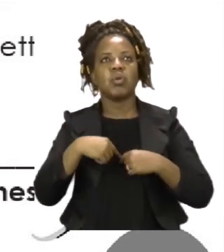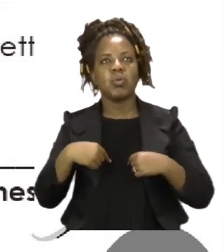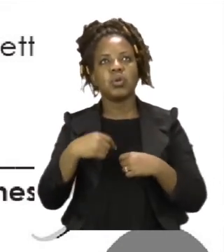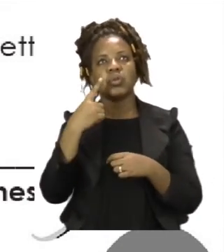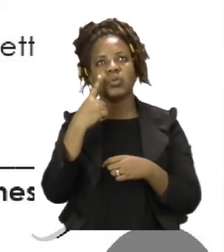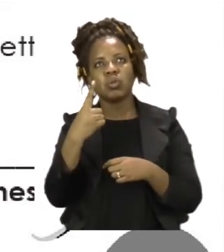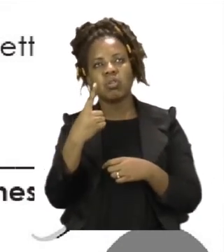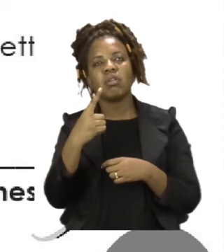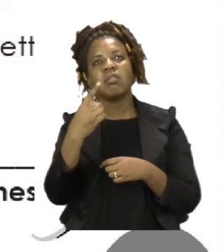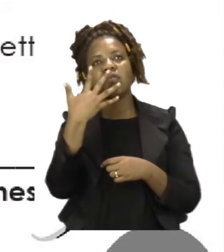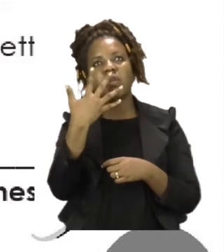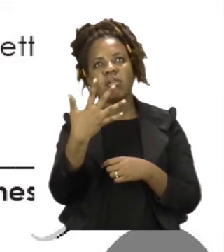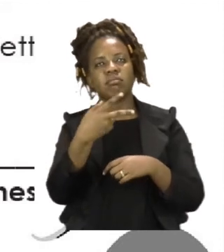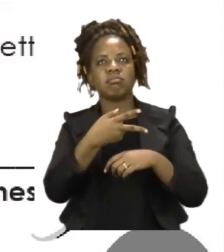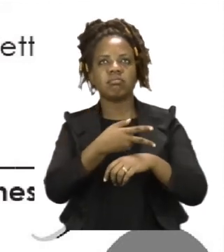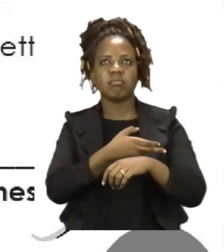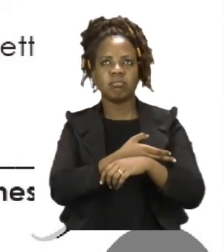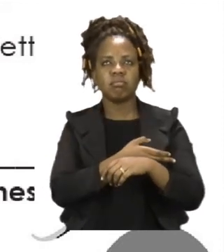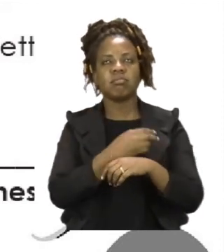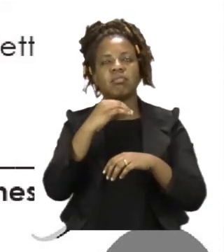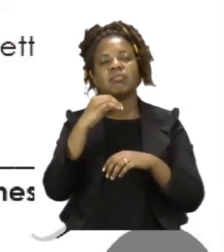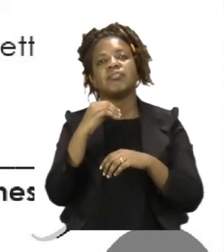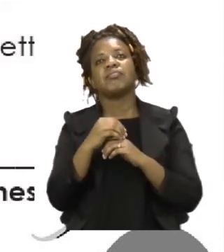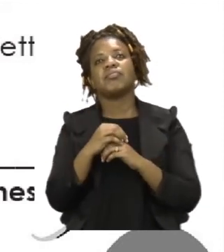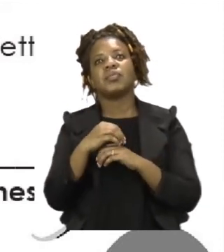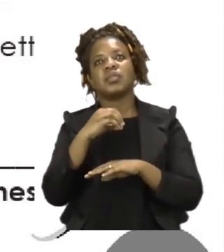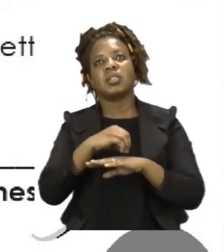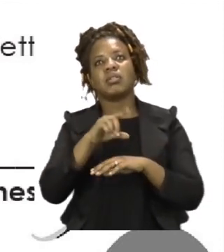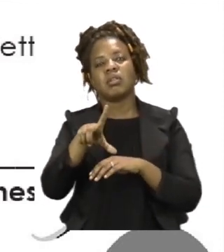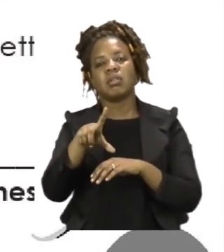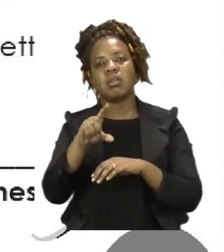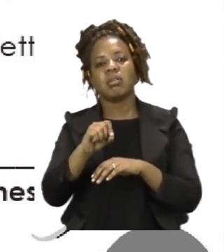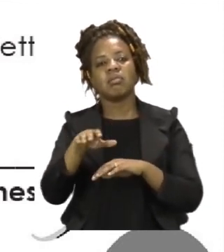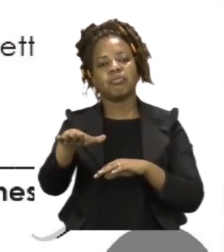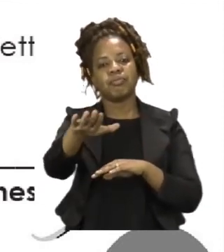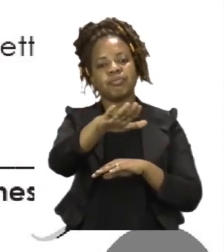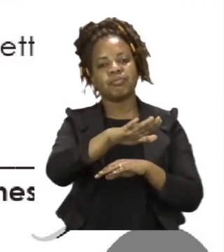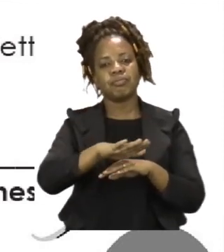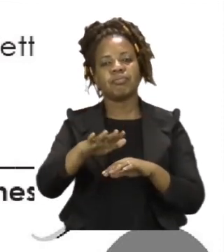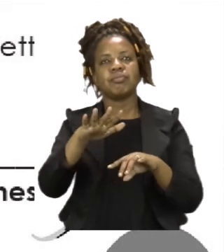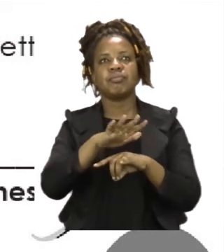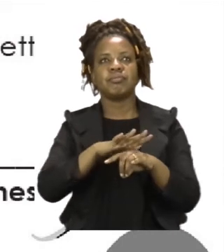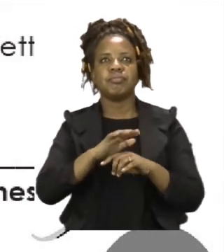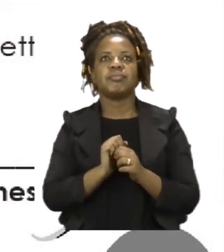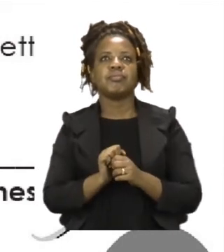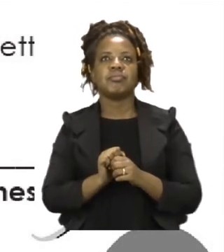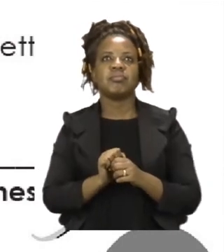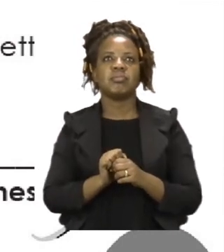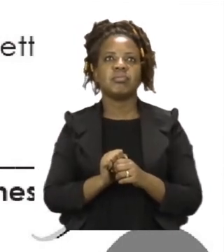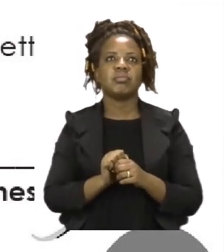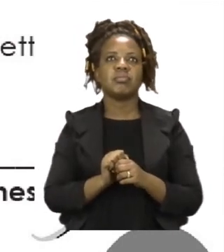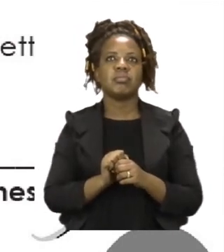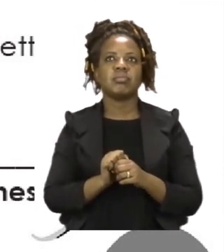Sheep. Well done. Now let's do number 10. Number